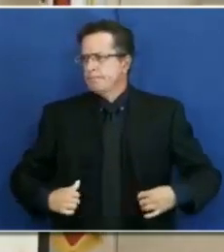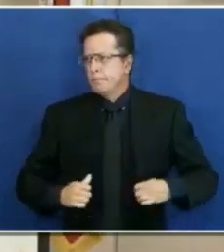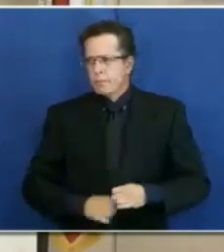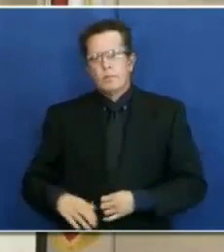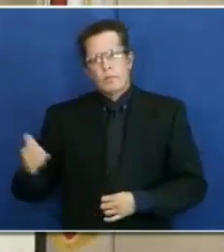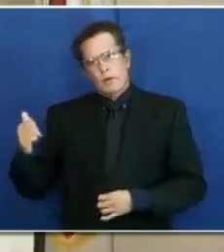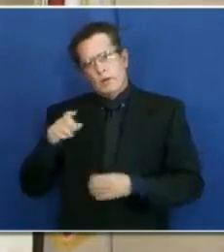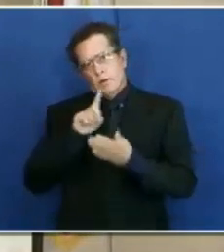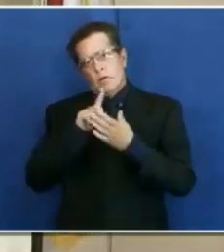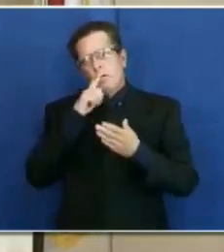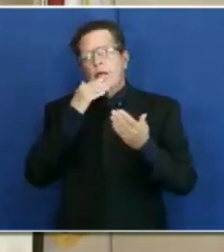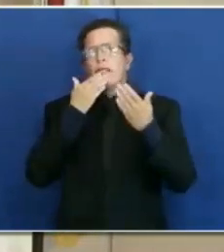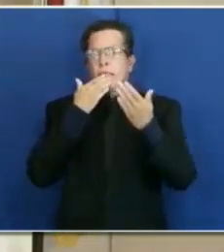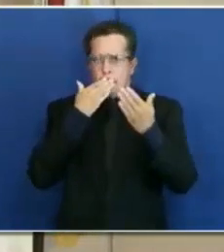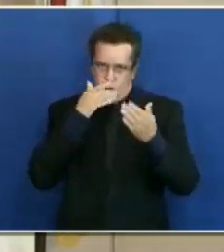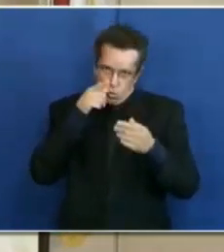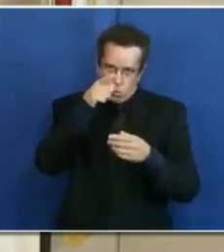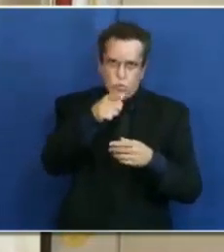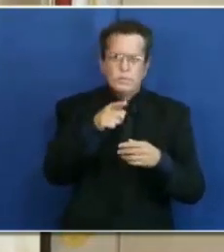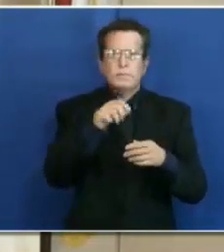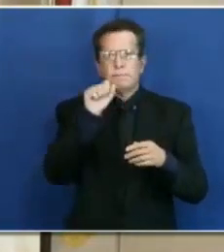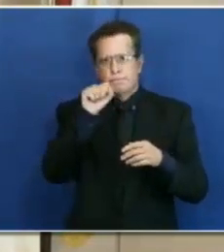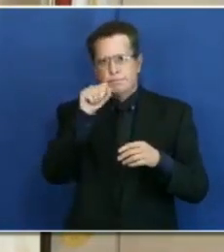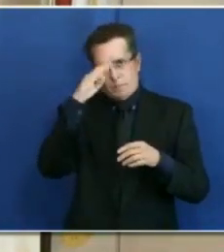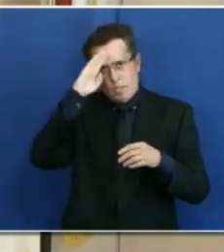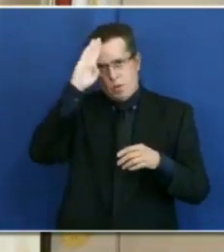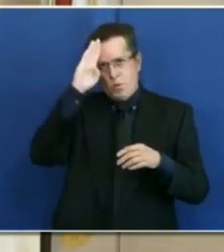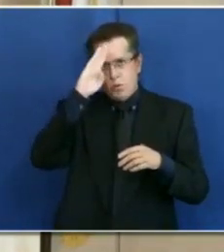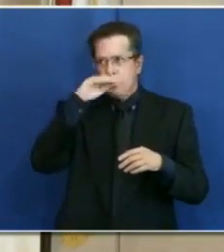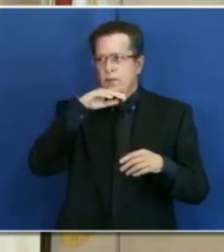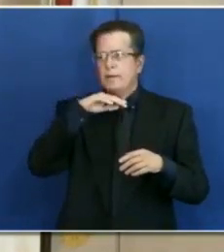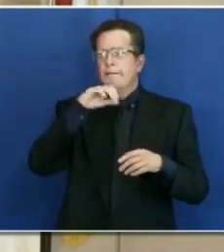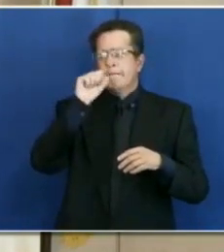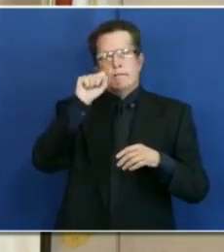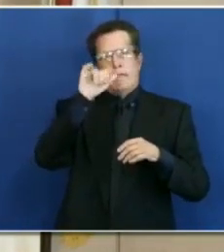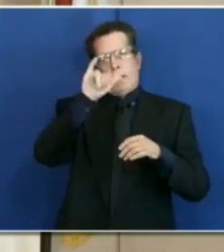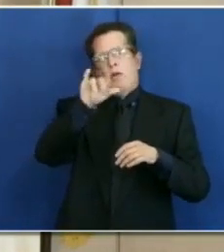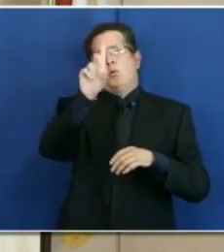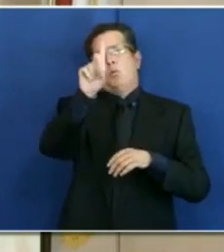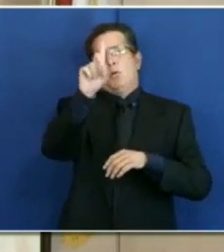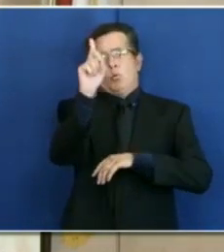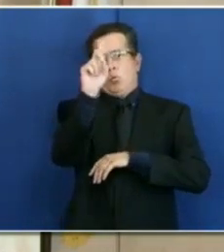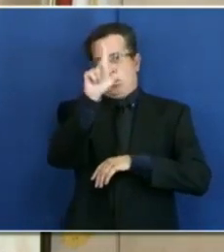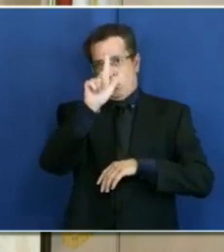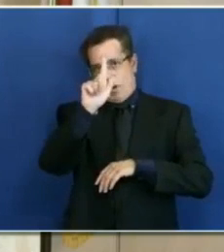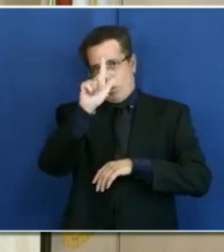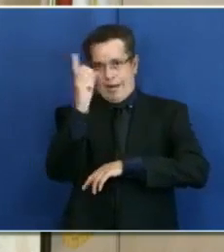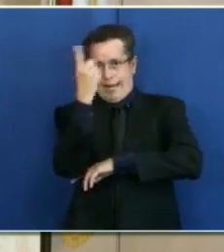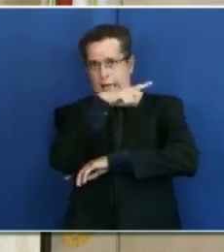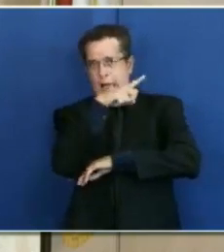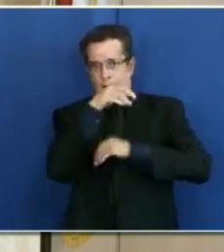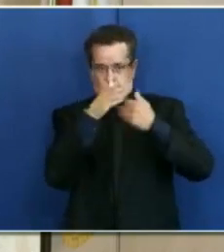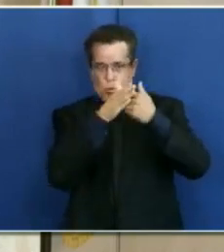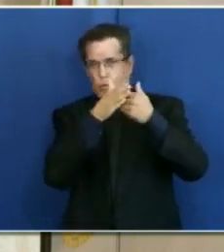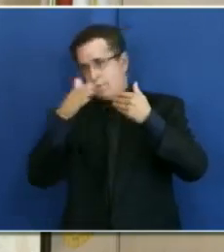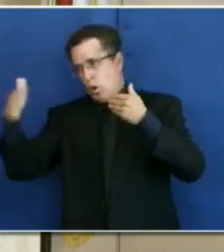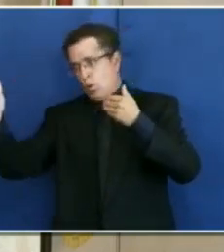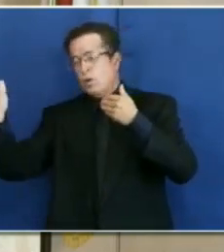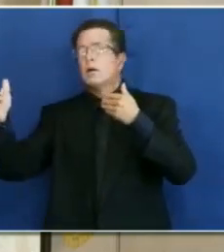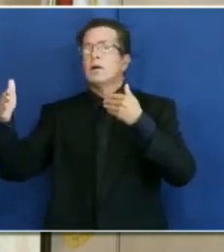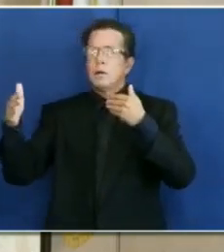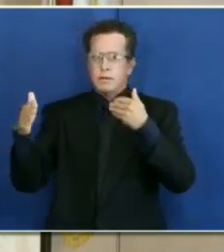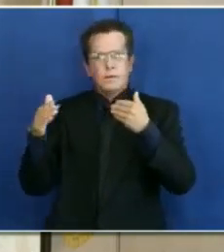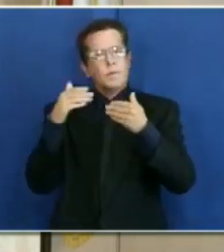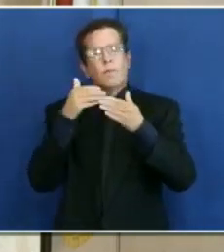Thank you for the question. And the 21-day going forward and before any actions or additional